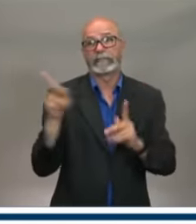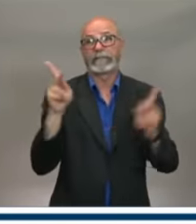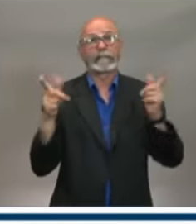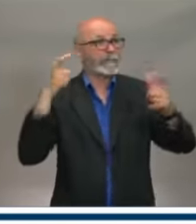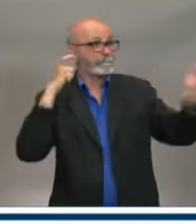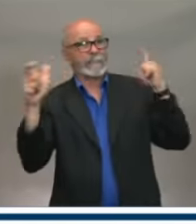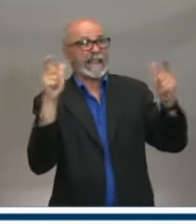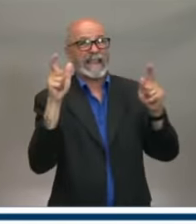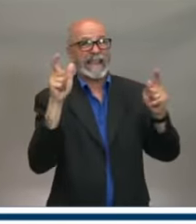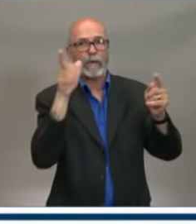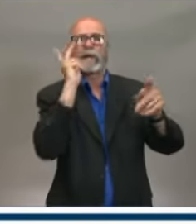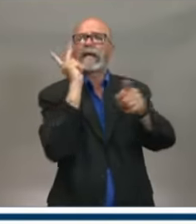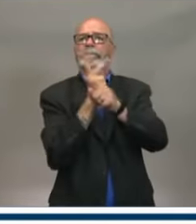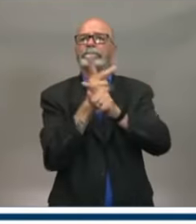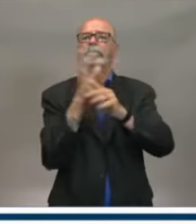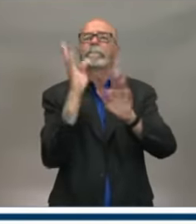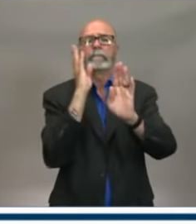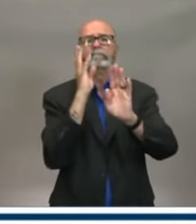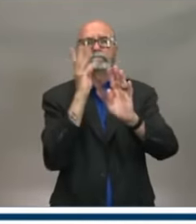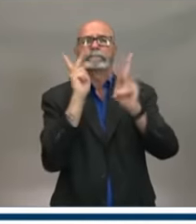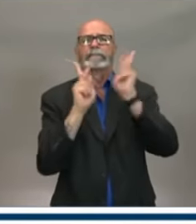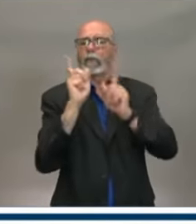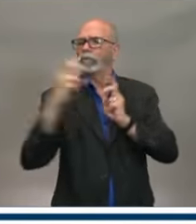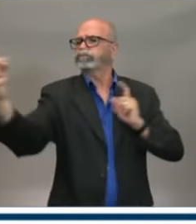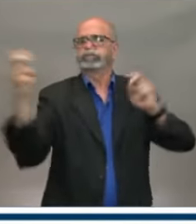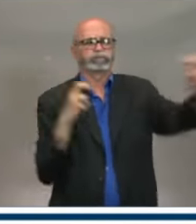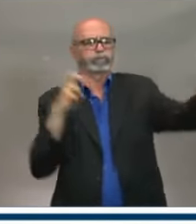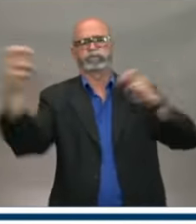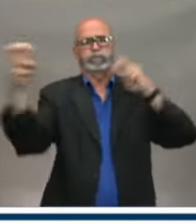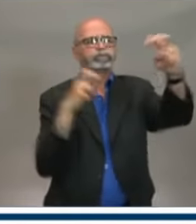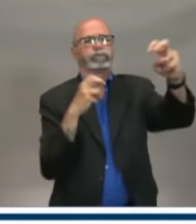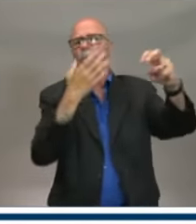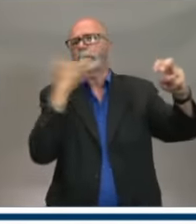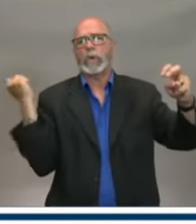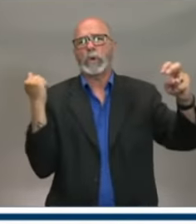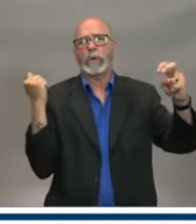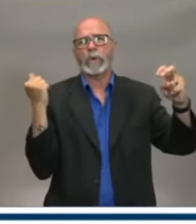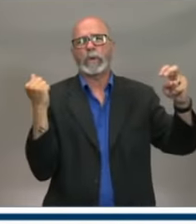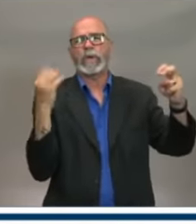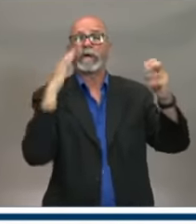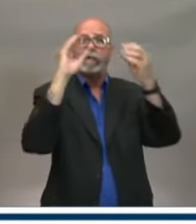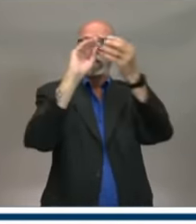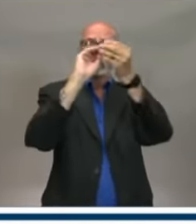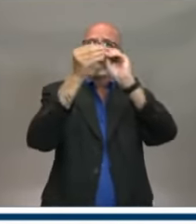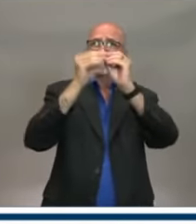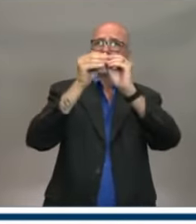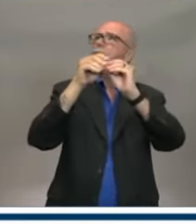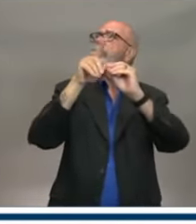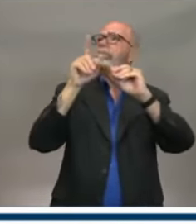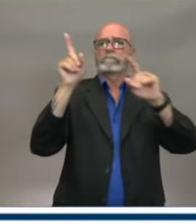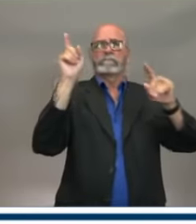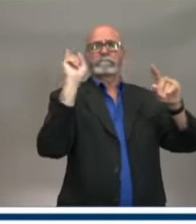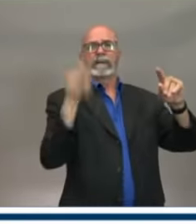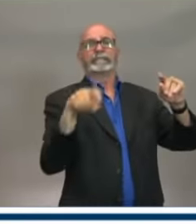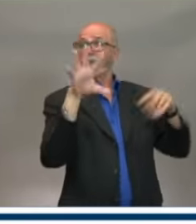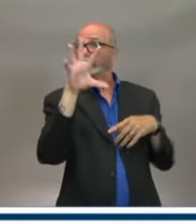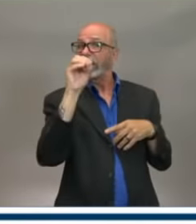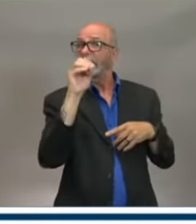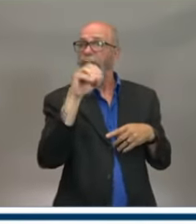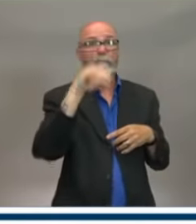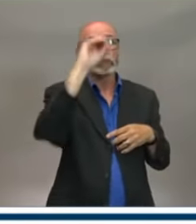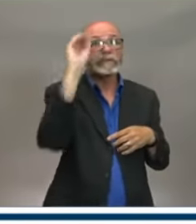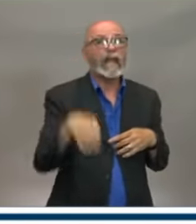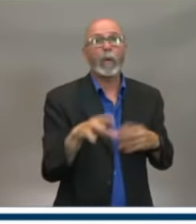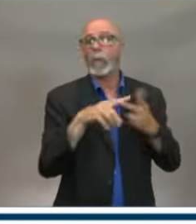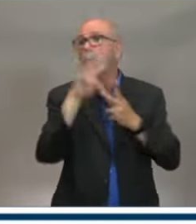adhere to the rules for distancing. But are there any numbers there, like 50% of capacity, 60% of capacity, and how would you